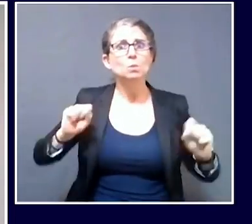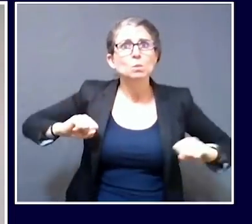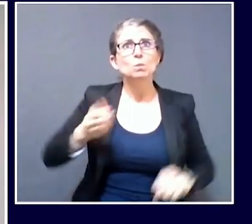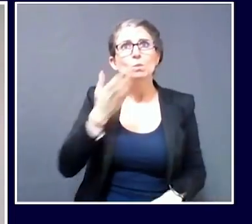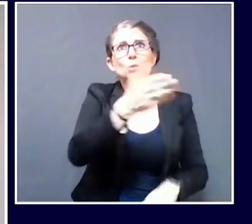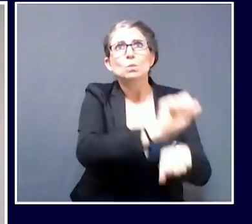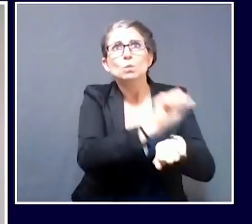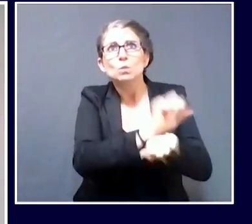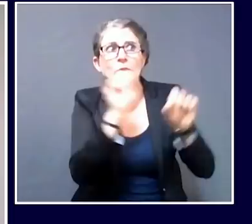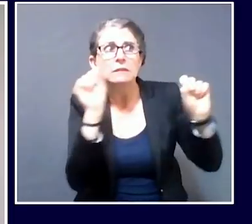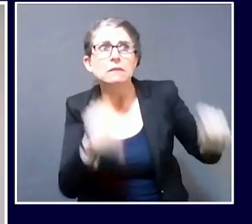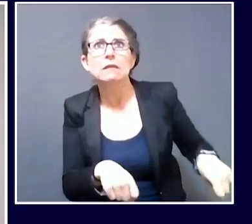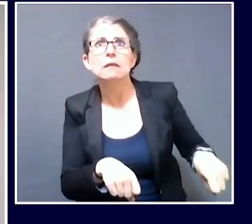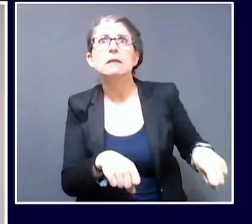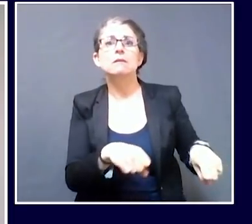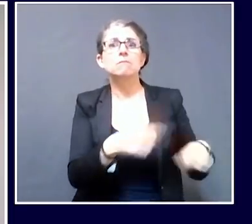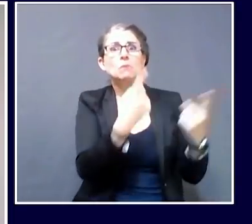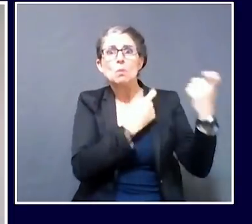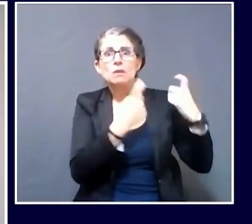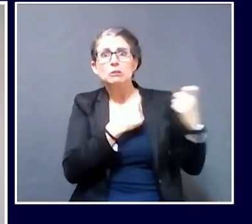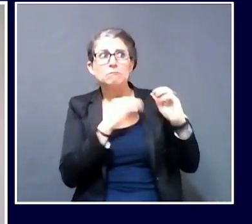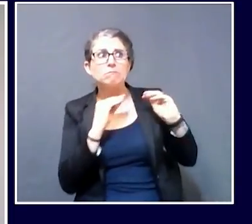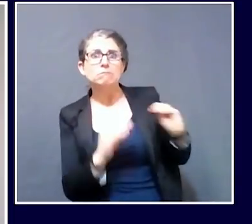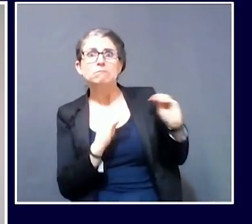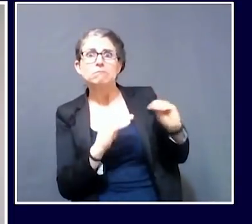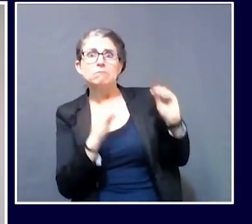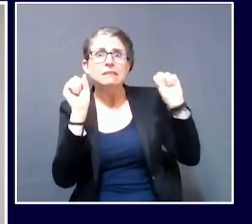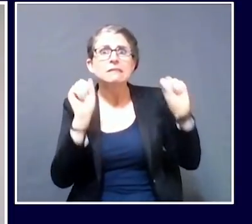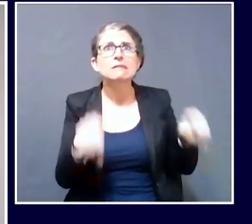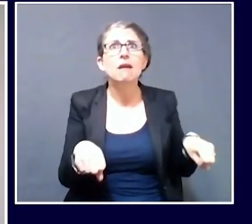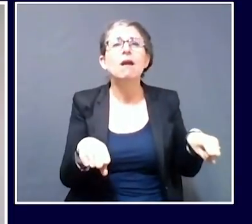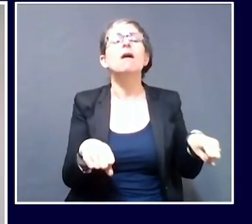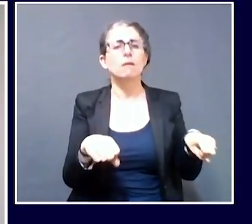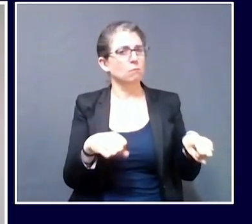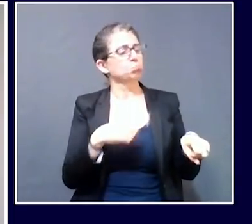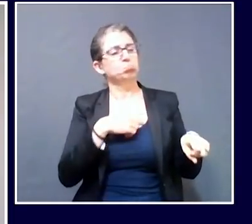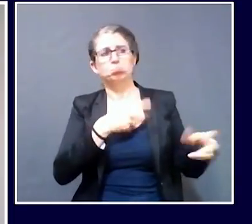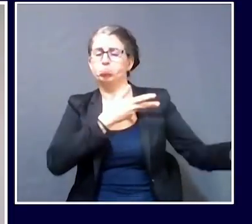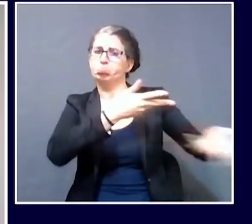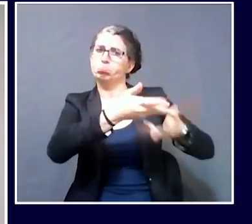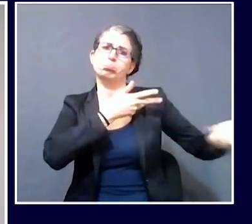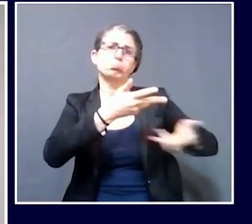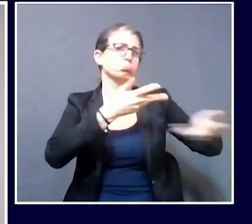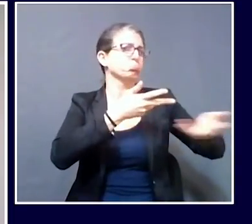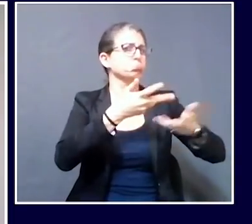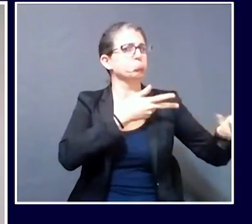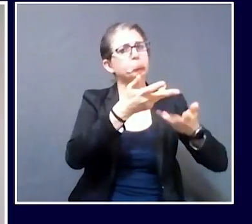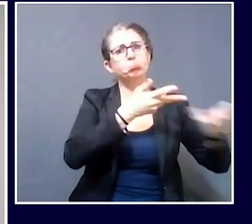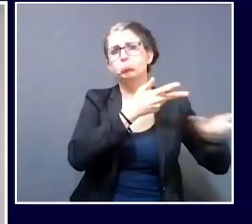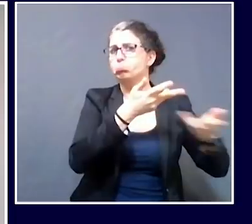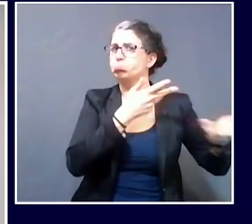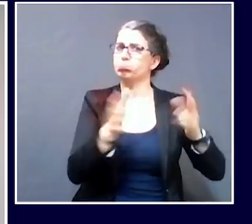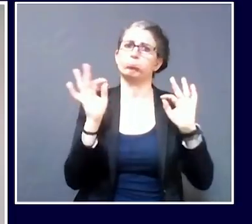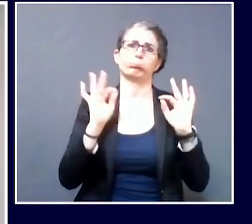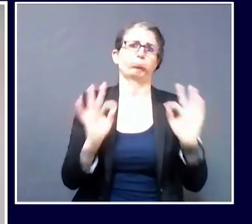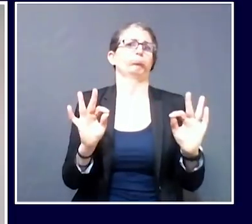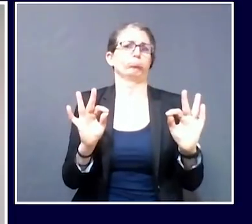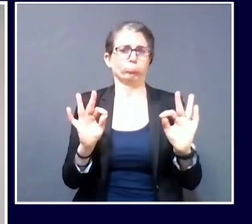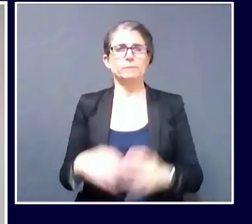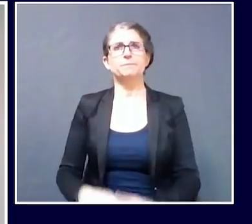outstanding questions that they have, be it around universal testing or around best infection control practices, are answered.